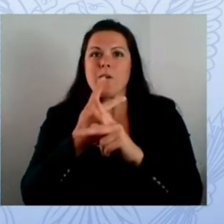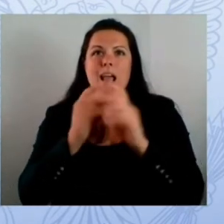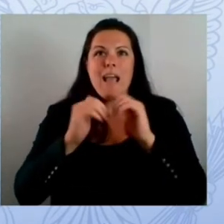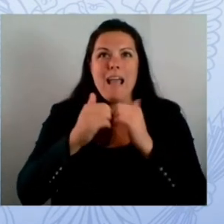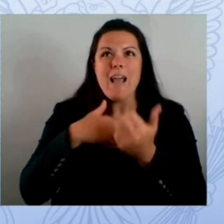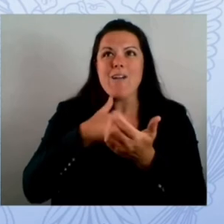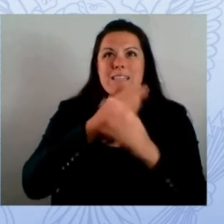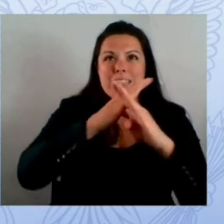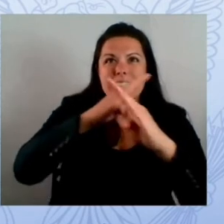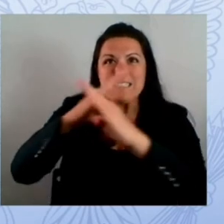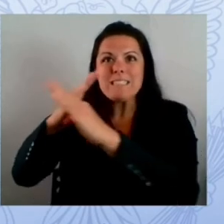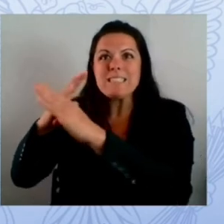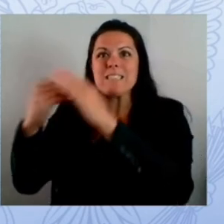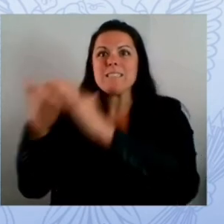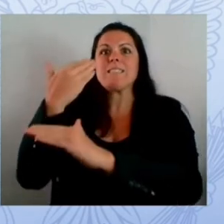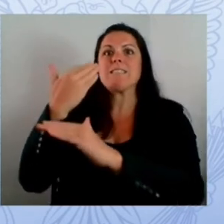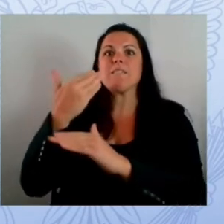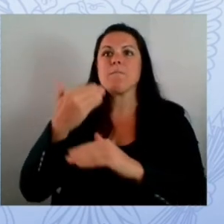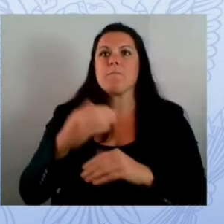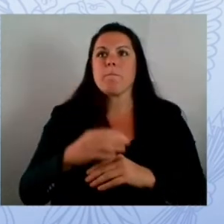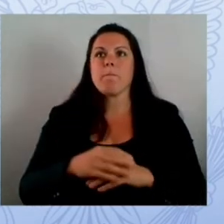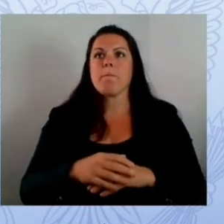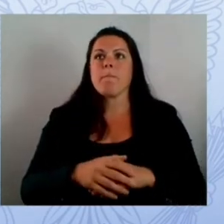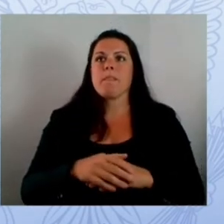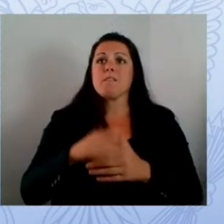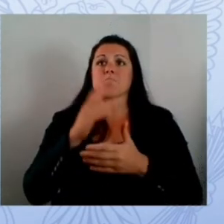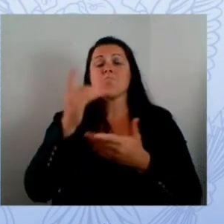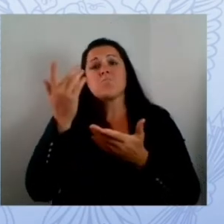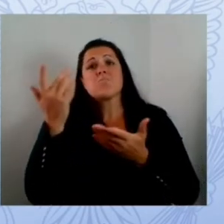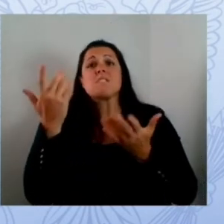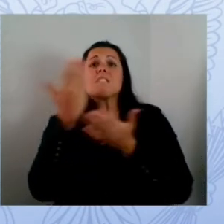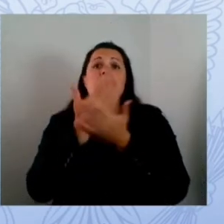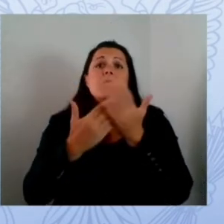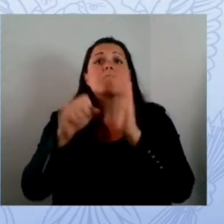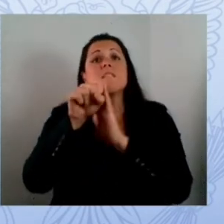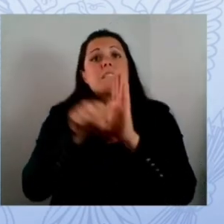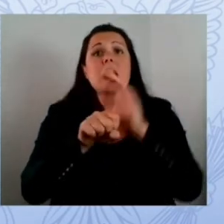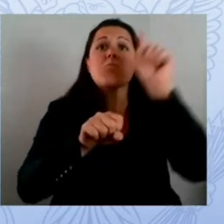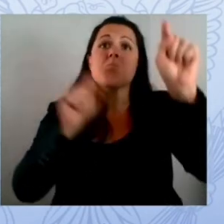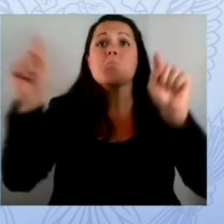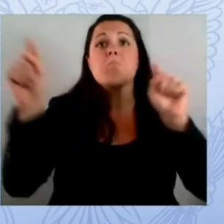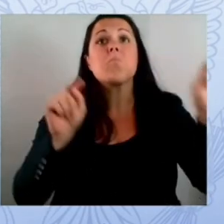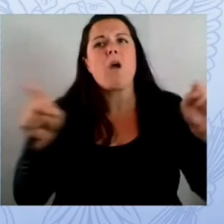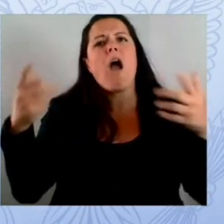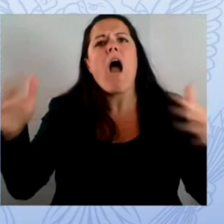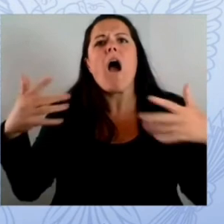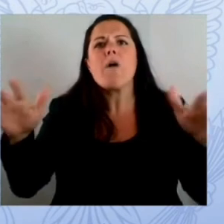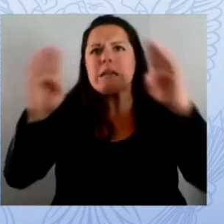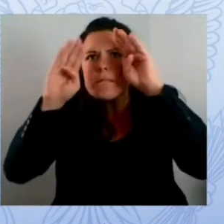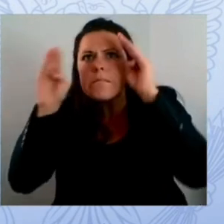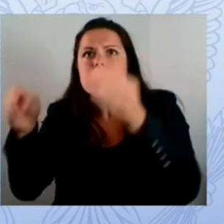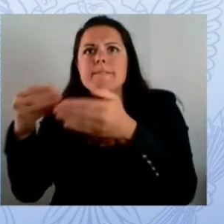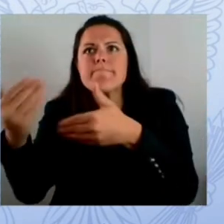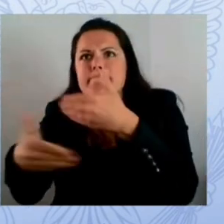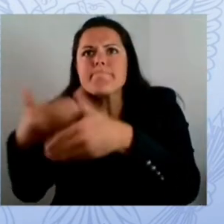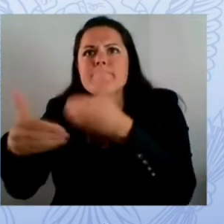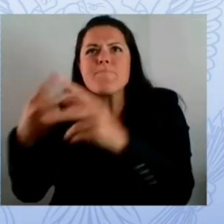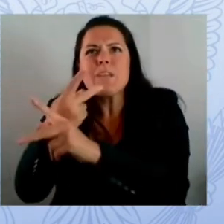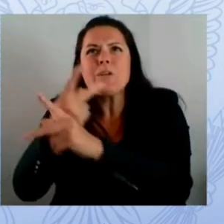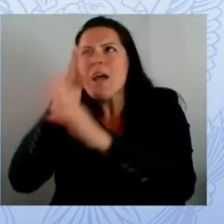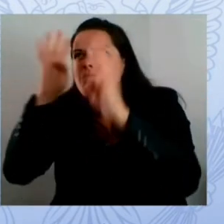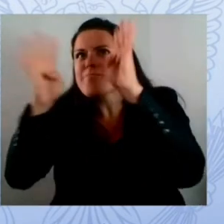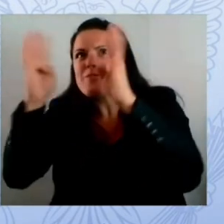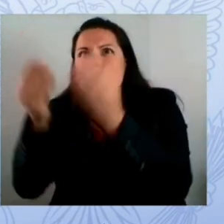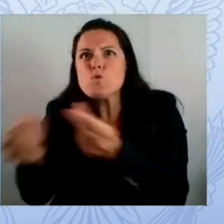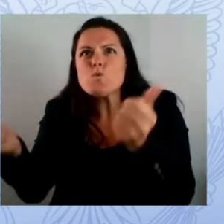have some very innovative approaches out there of what it takes to build a really defensible and resilient digital infrastructure if we know what